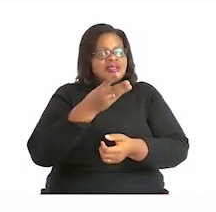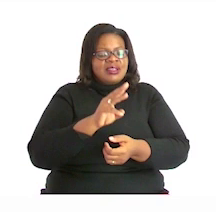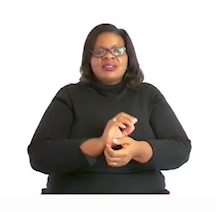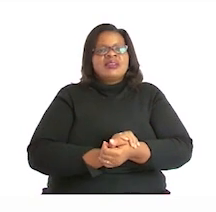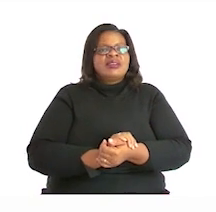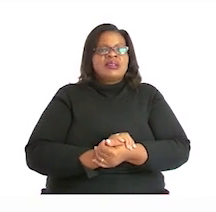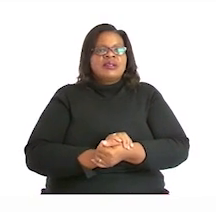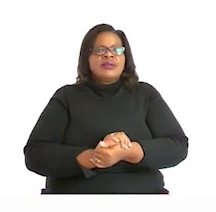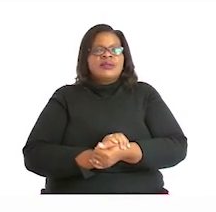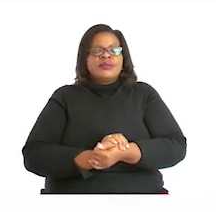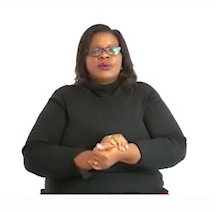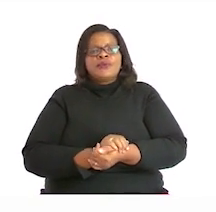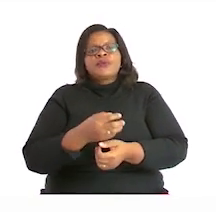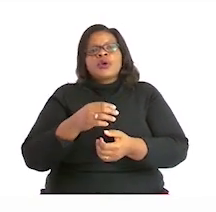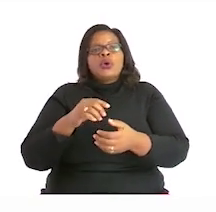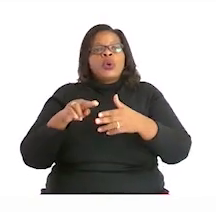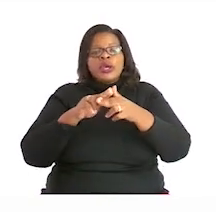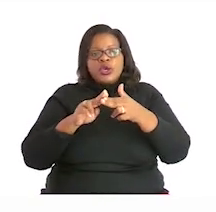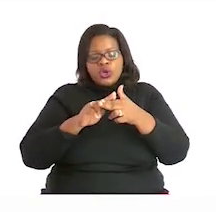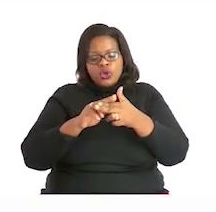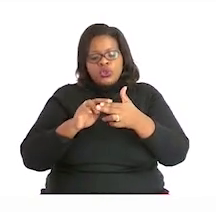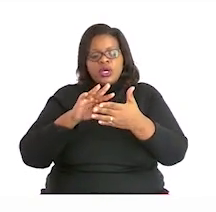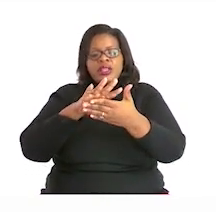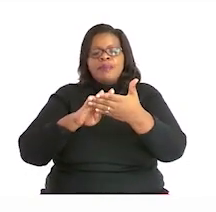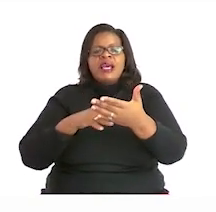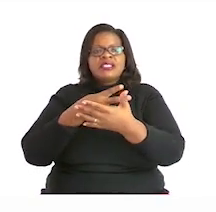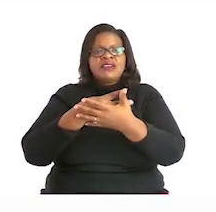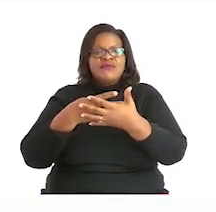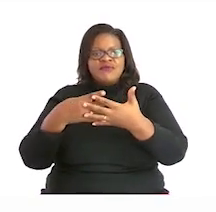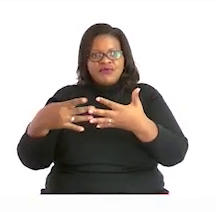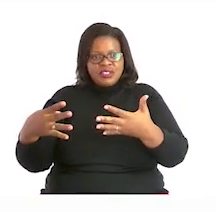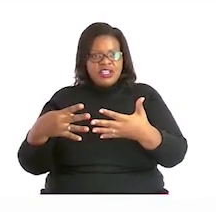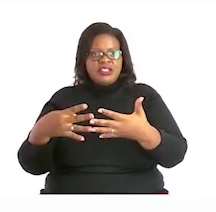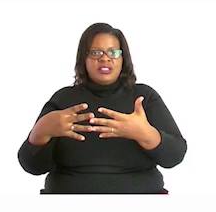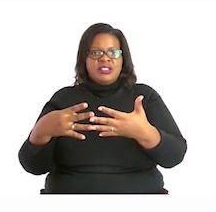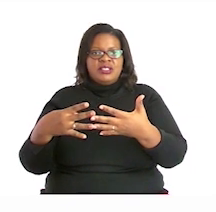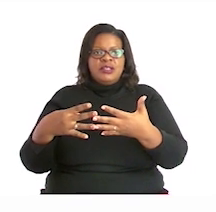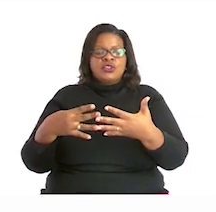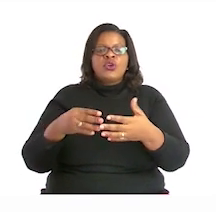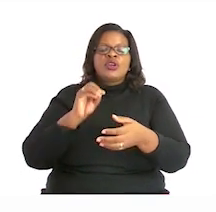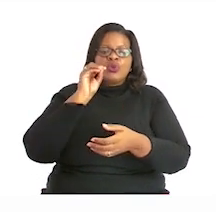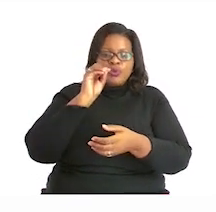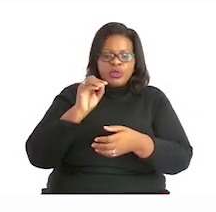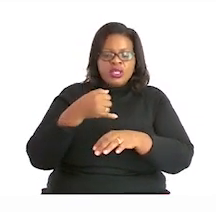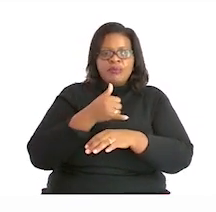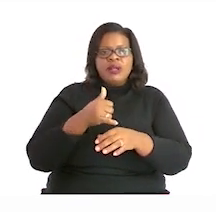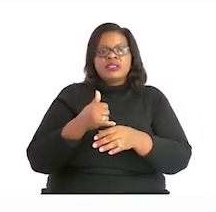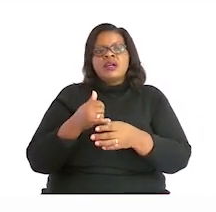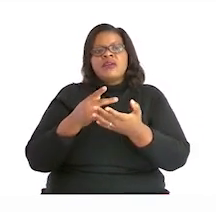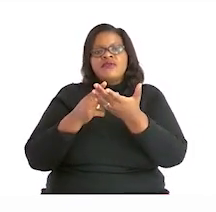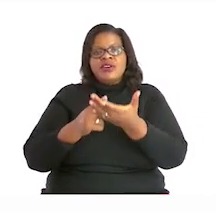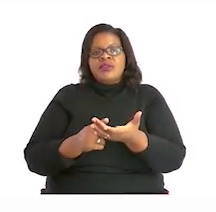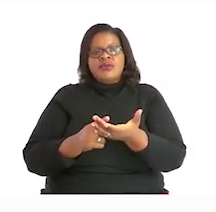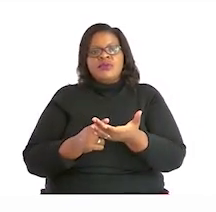value chart, which we will record our digits in. And from the place value